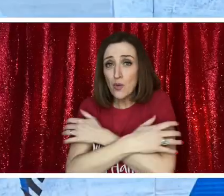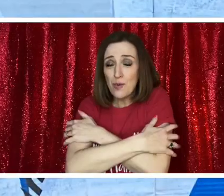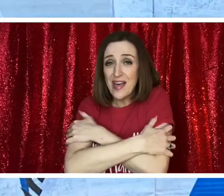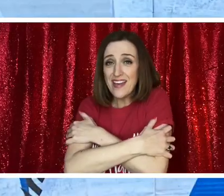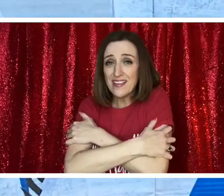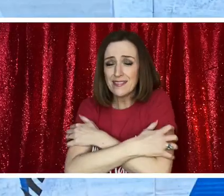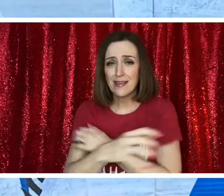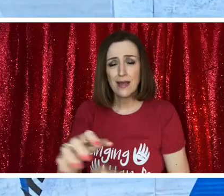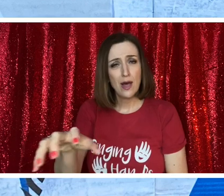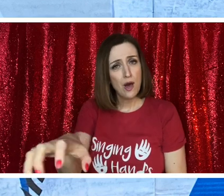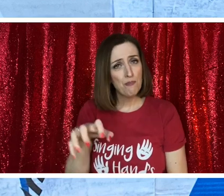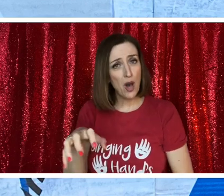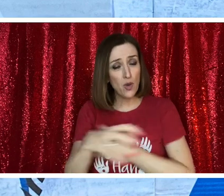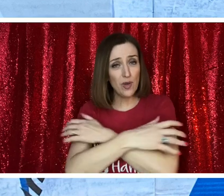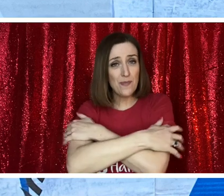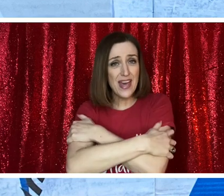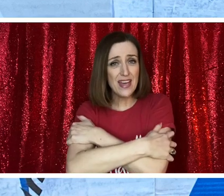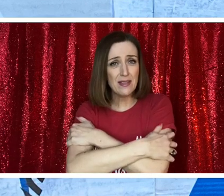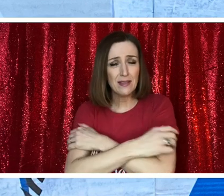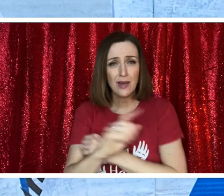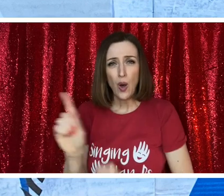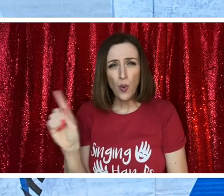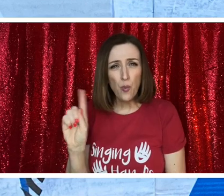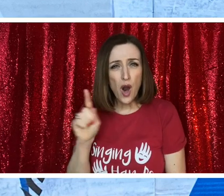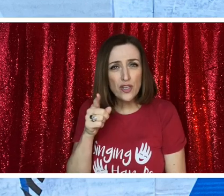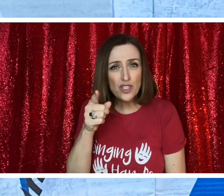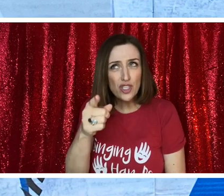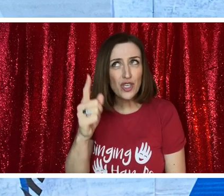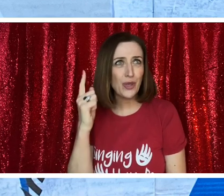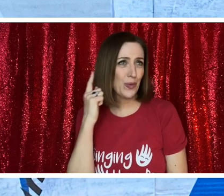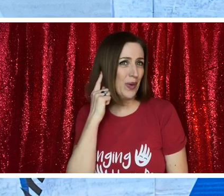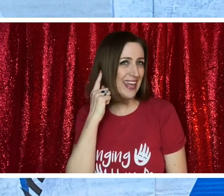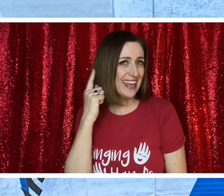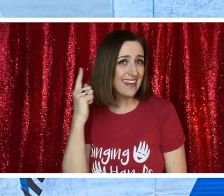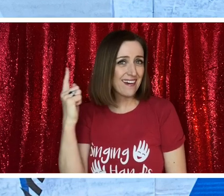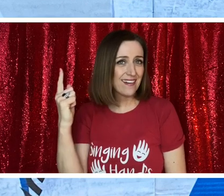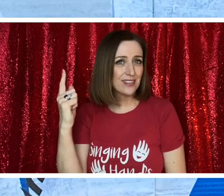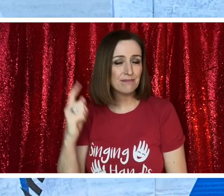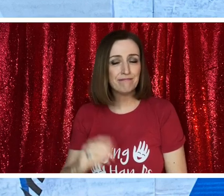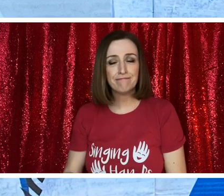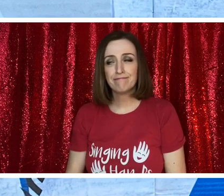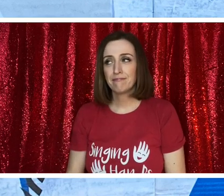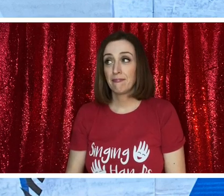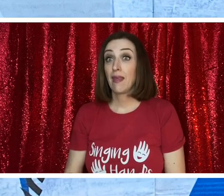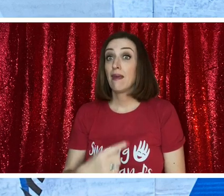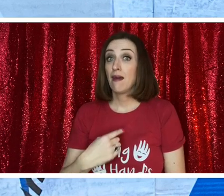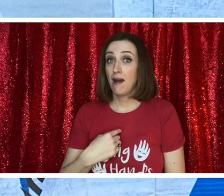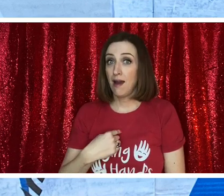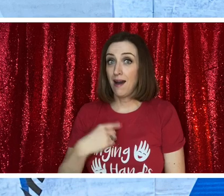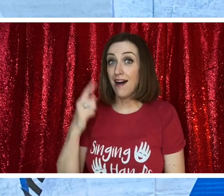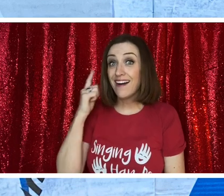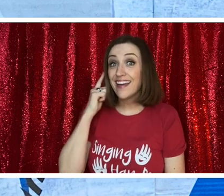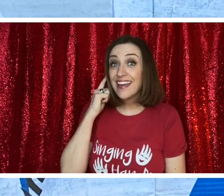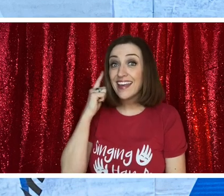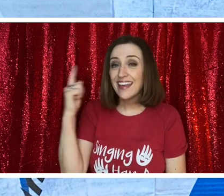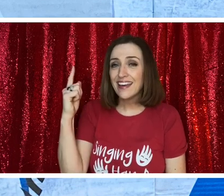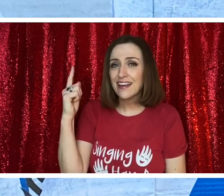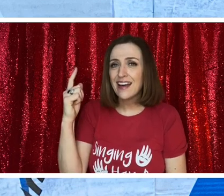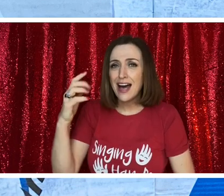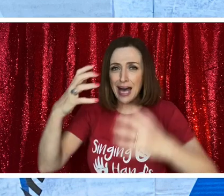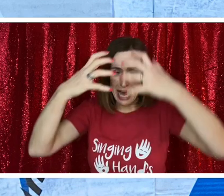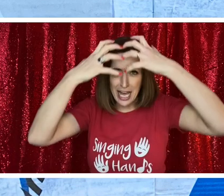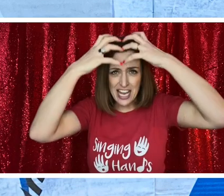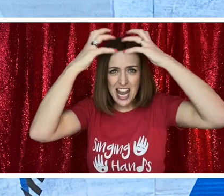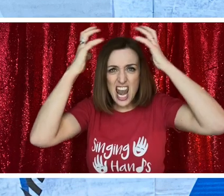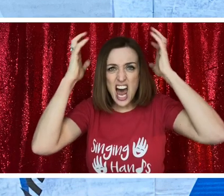Polar Bear, Polar Bear, what do you hear? I hear